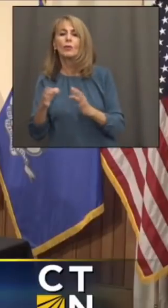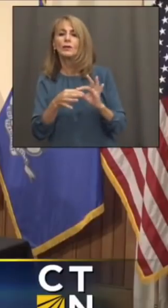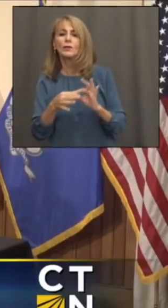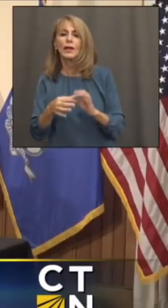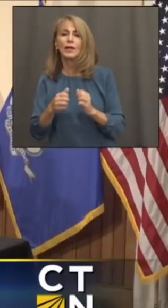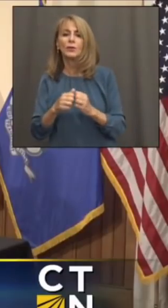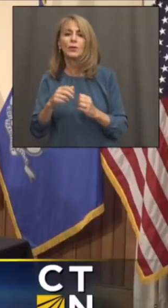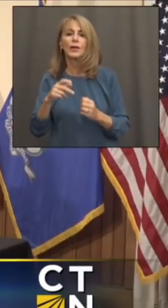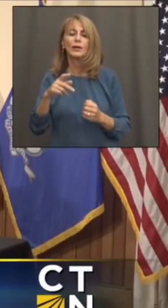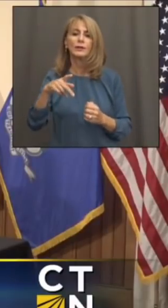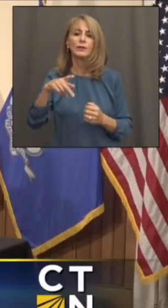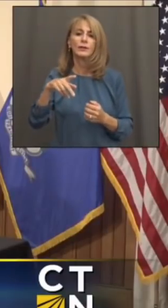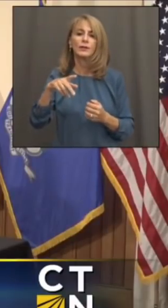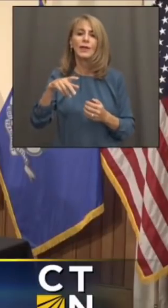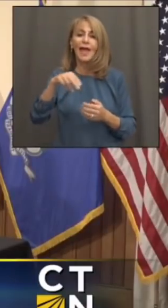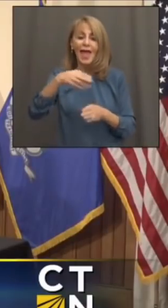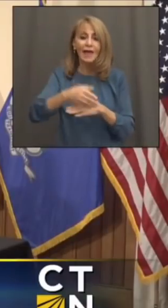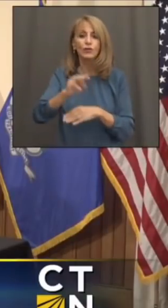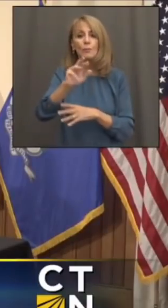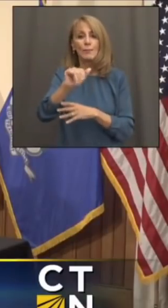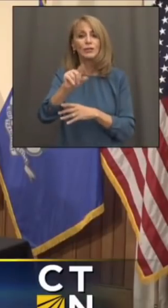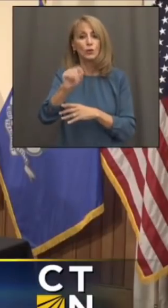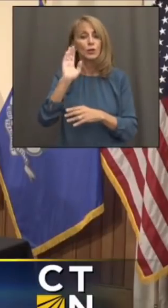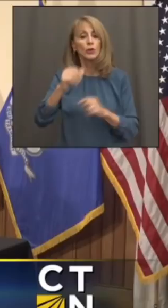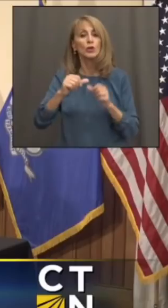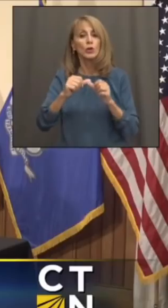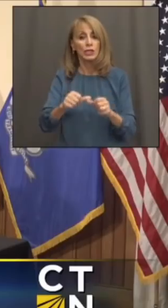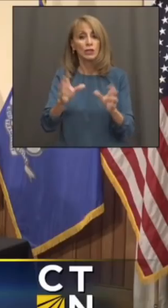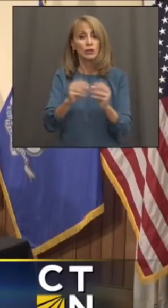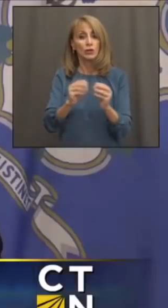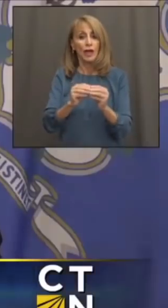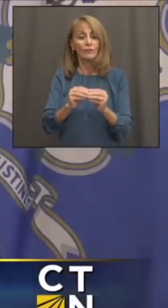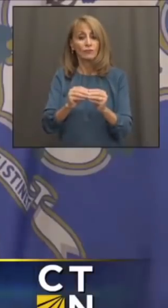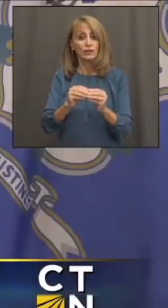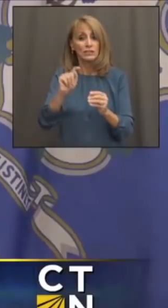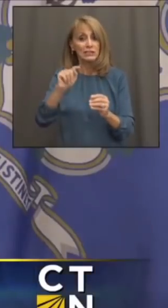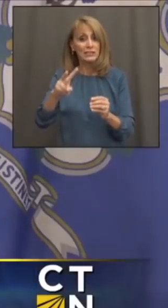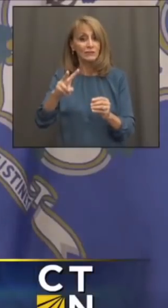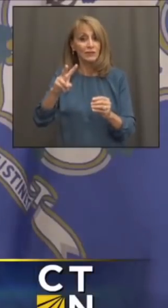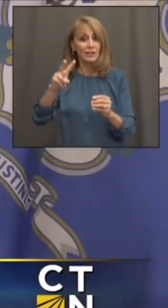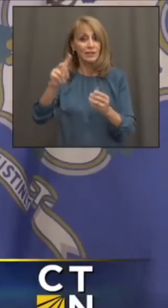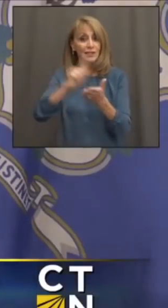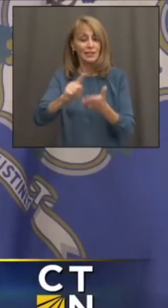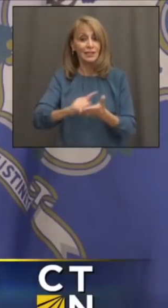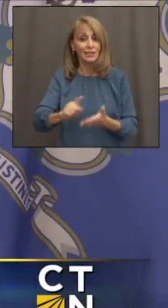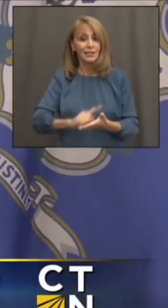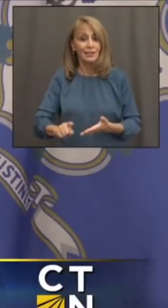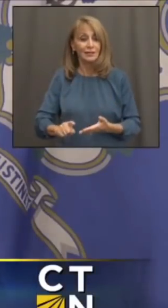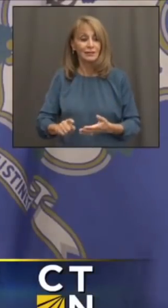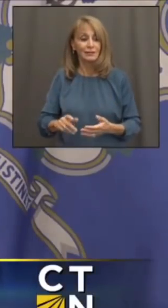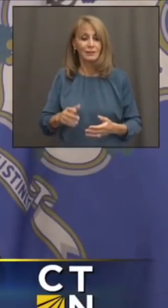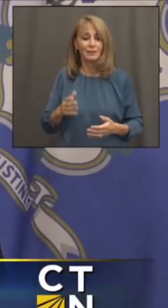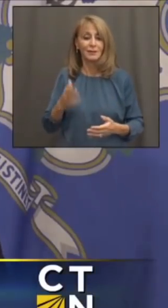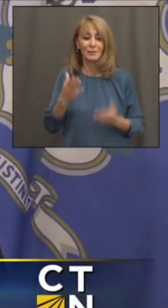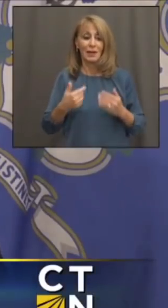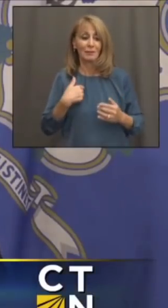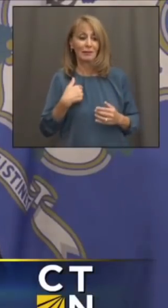briefings go after May 20th? That's a good question. I think I should probably ask you.